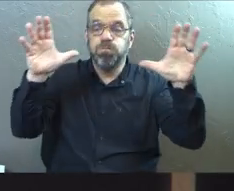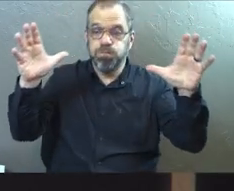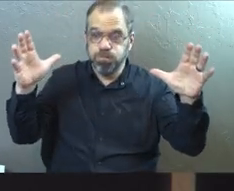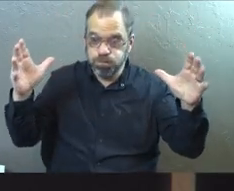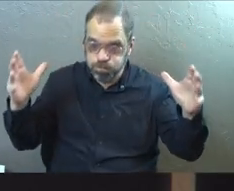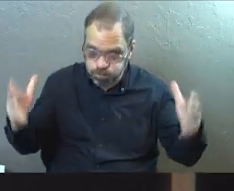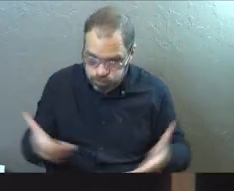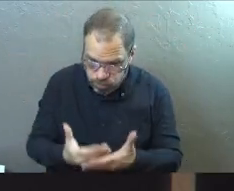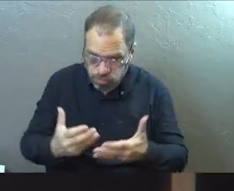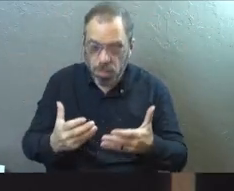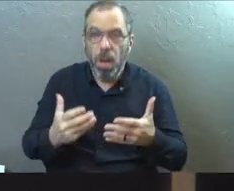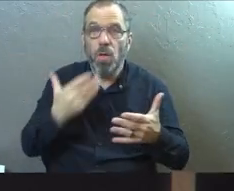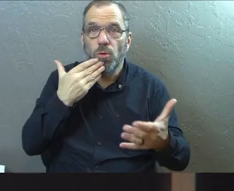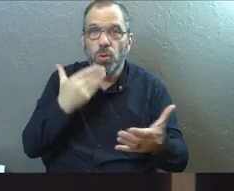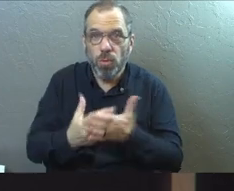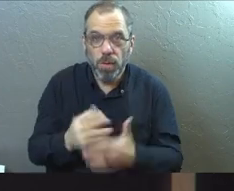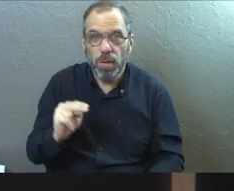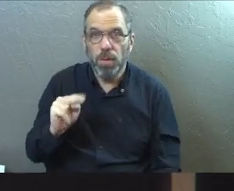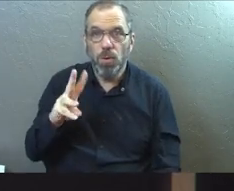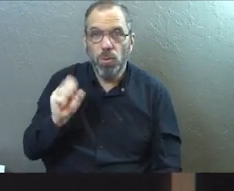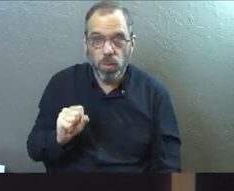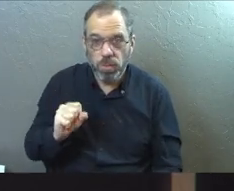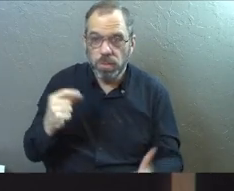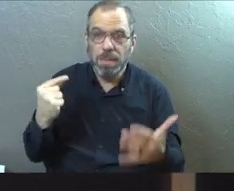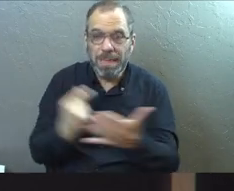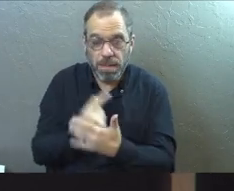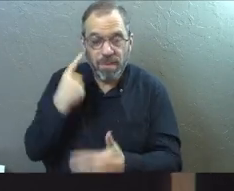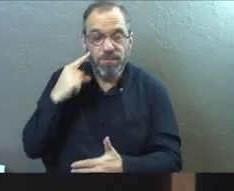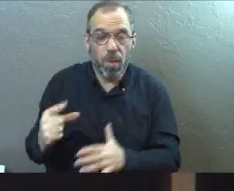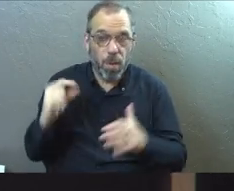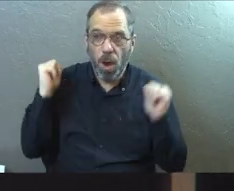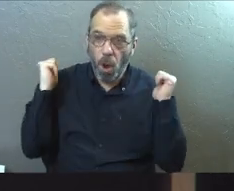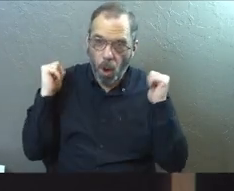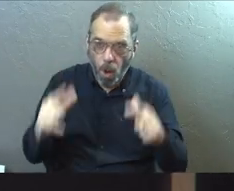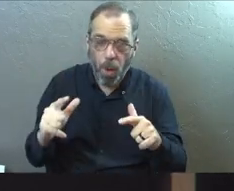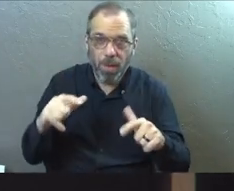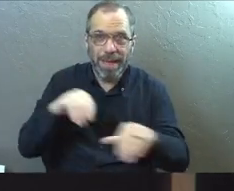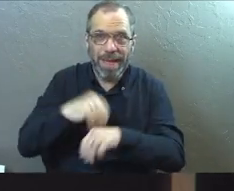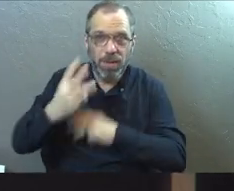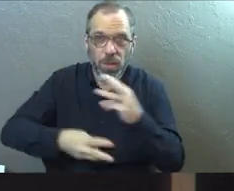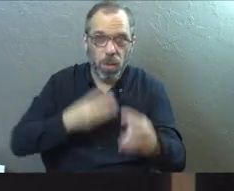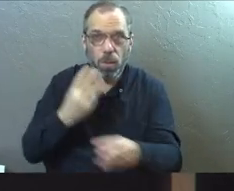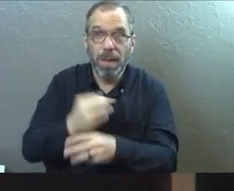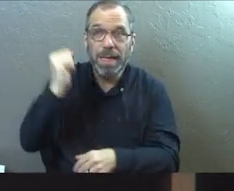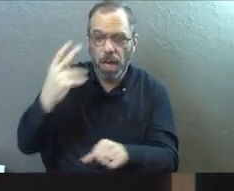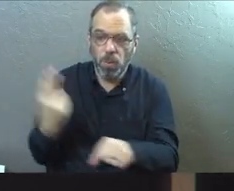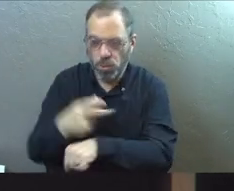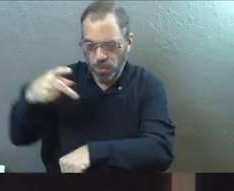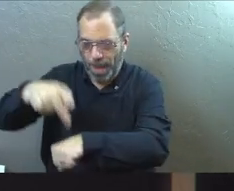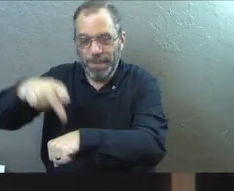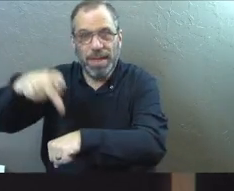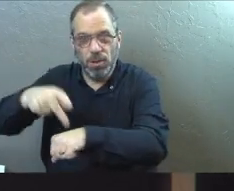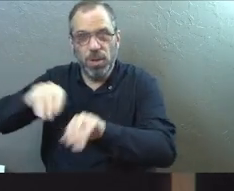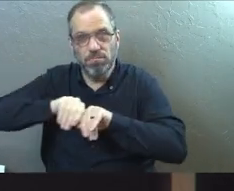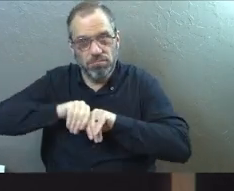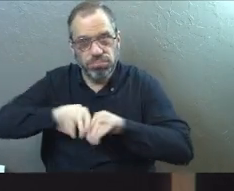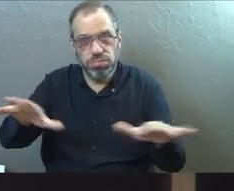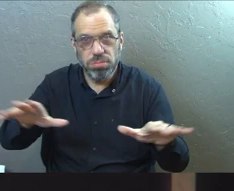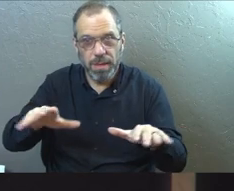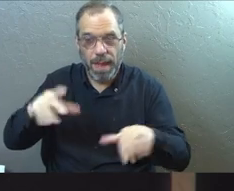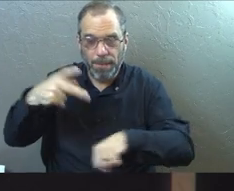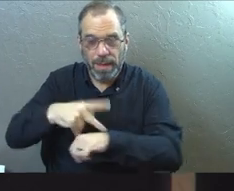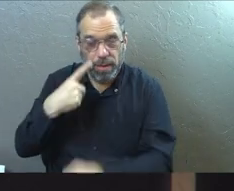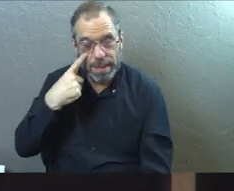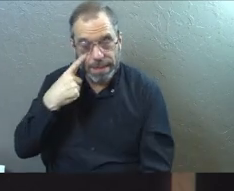of Jesus is for every single person in all time. And God is gonna use Peter to bring that about. And Peter is